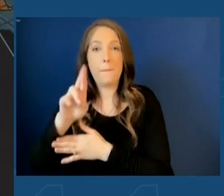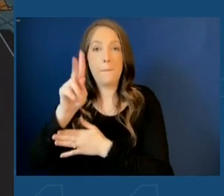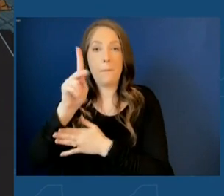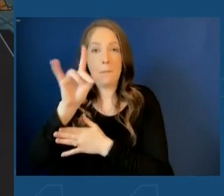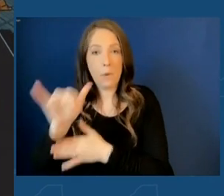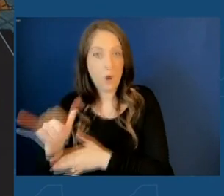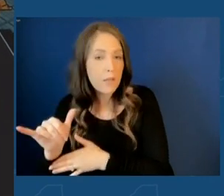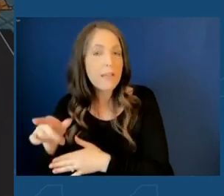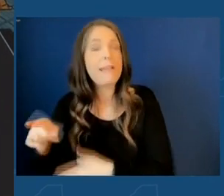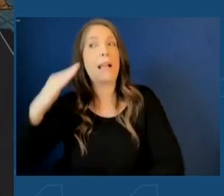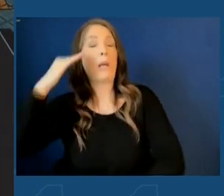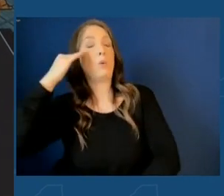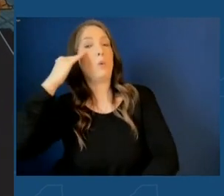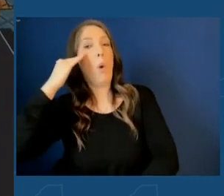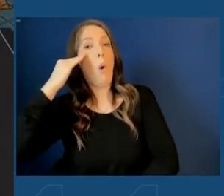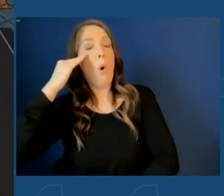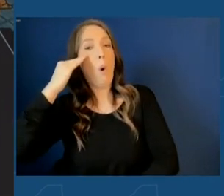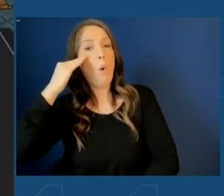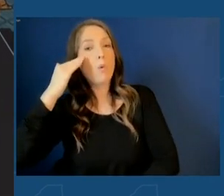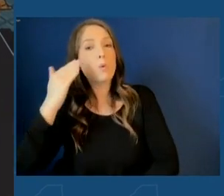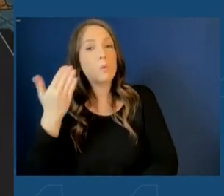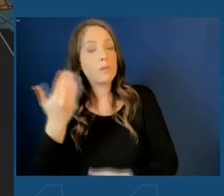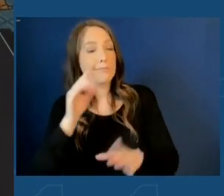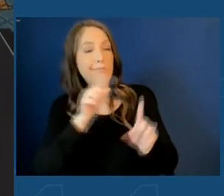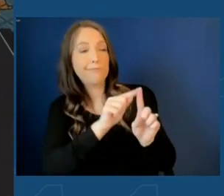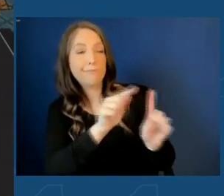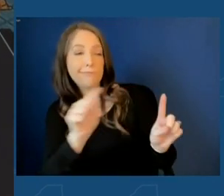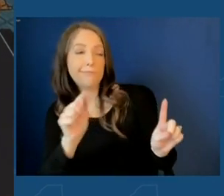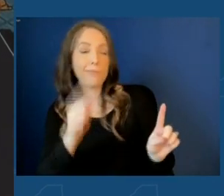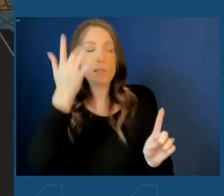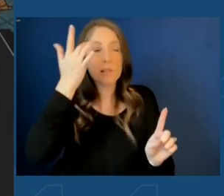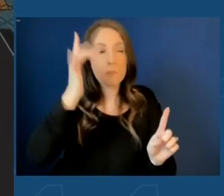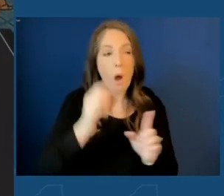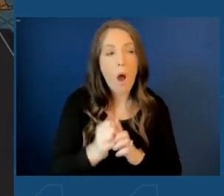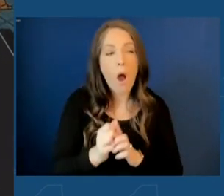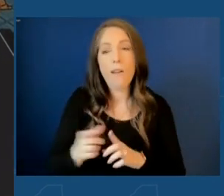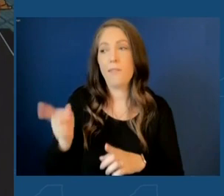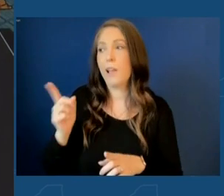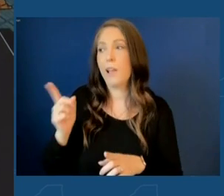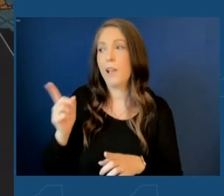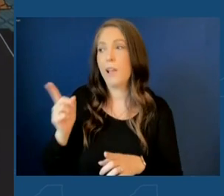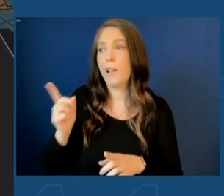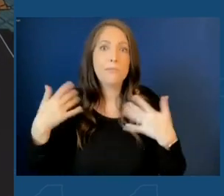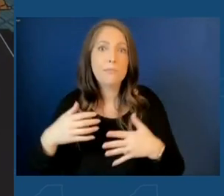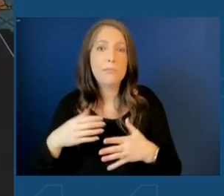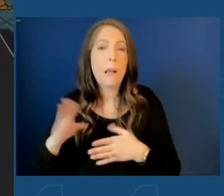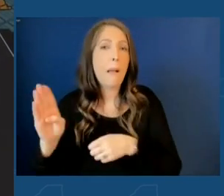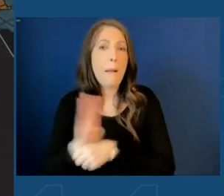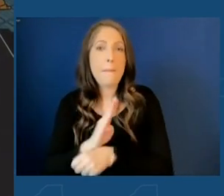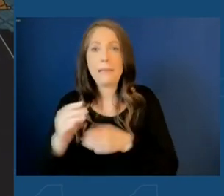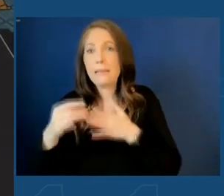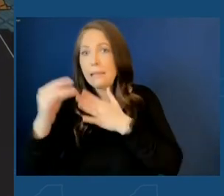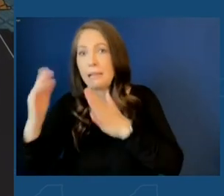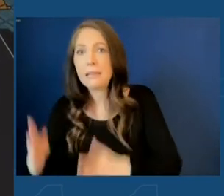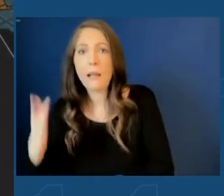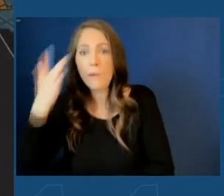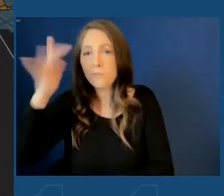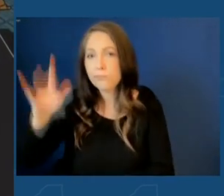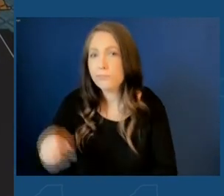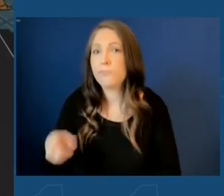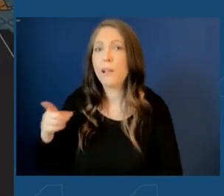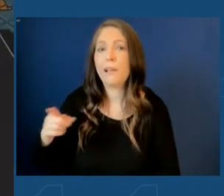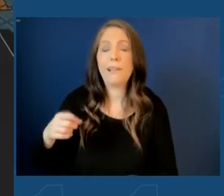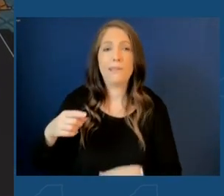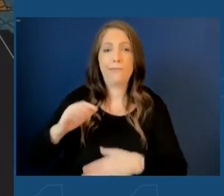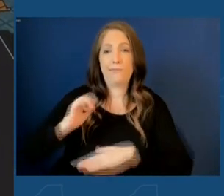a good hand when he sees one. He has been brilliant in his innovations. mean, he's not just a business leader, but he's also responsible for countless pantlands and